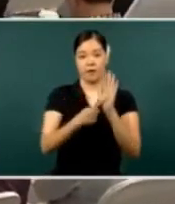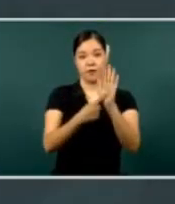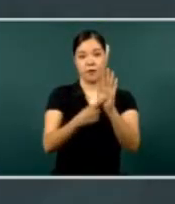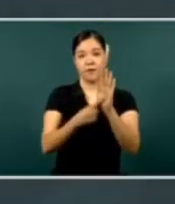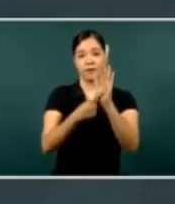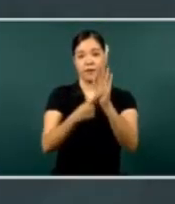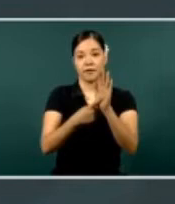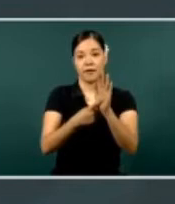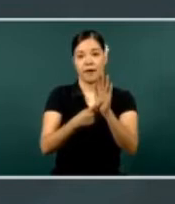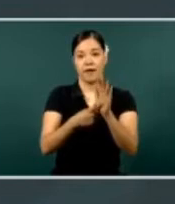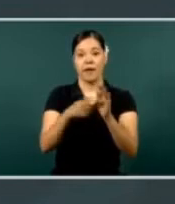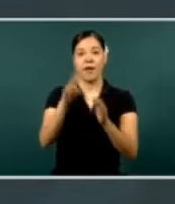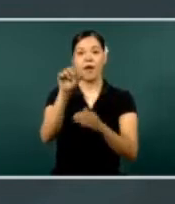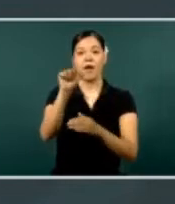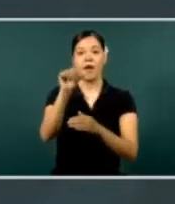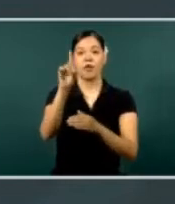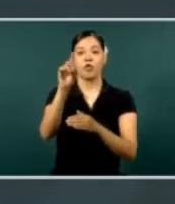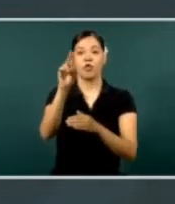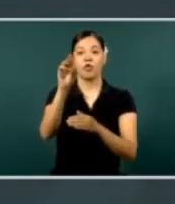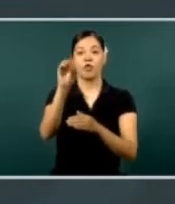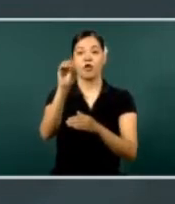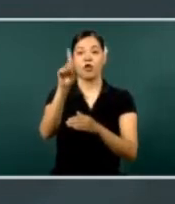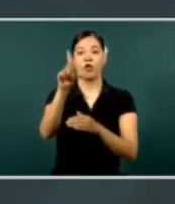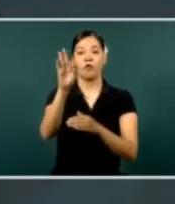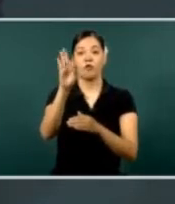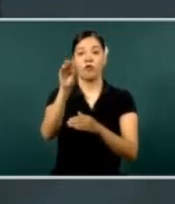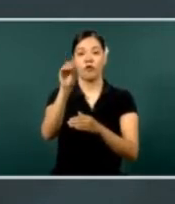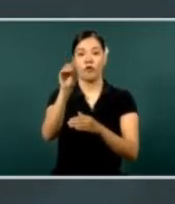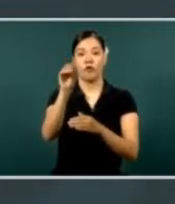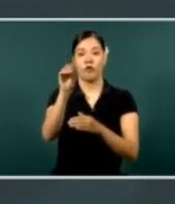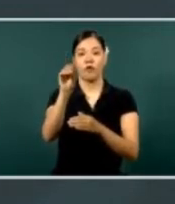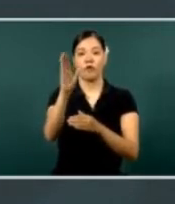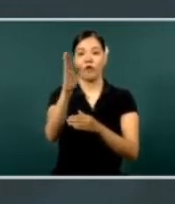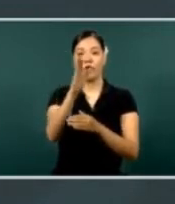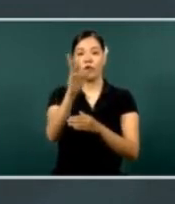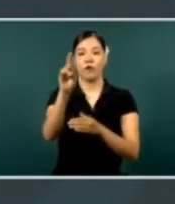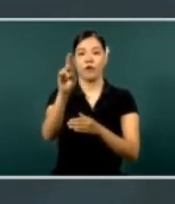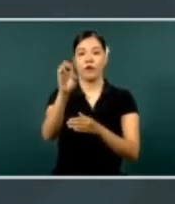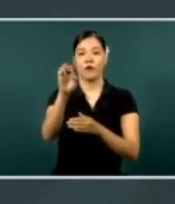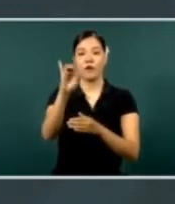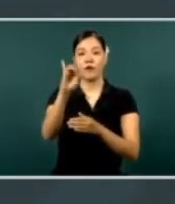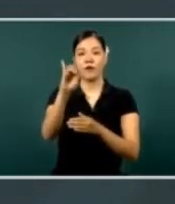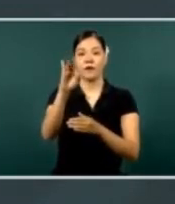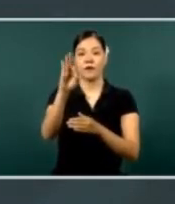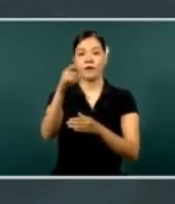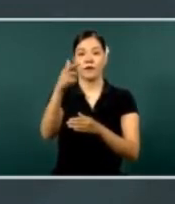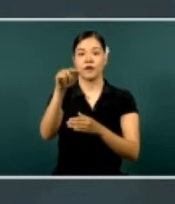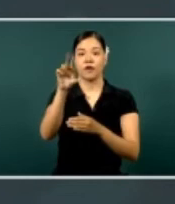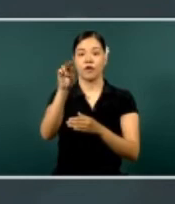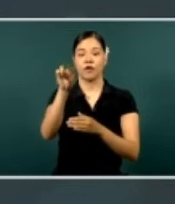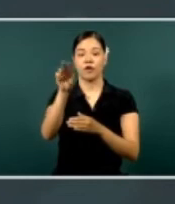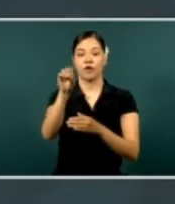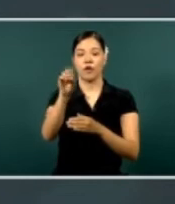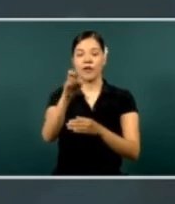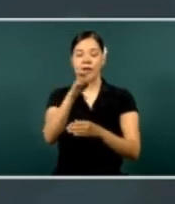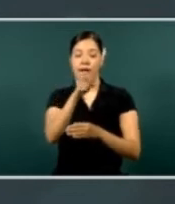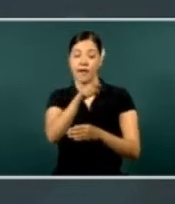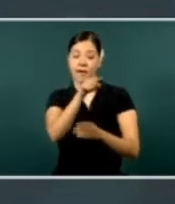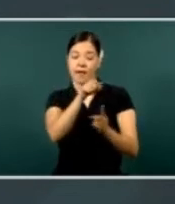from Alonso Regino, who's a coordinator